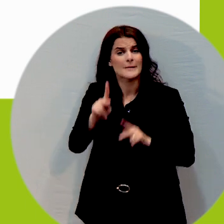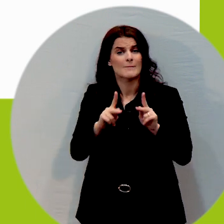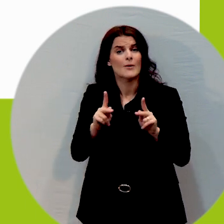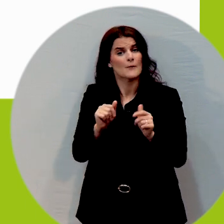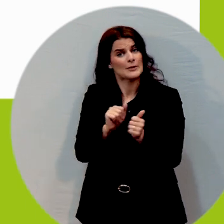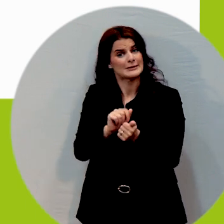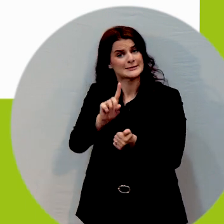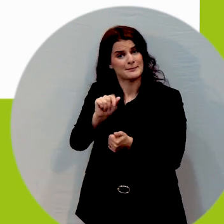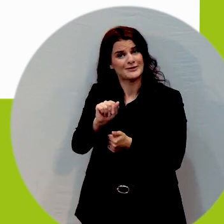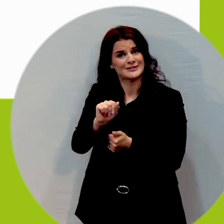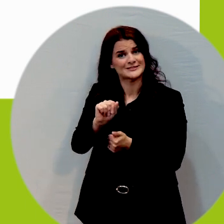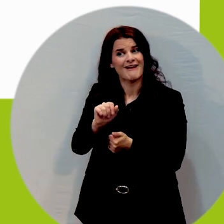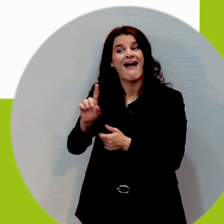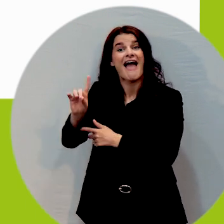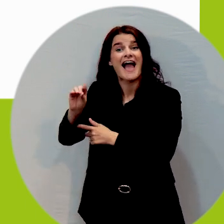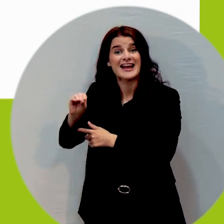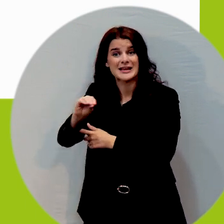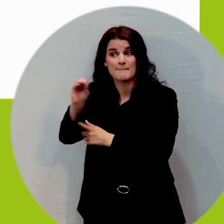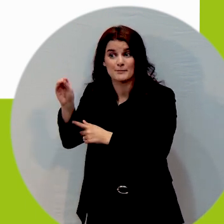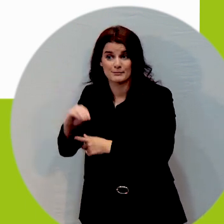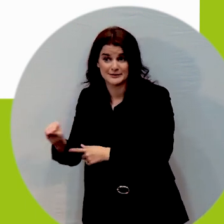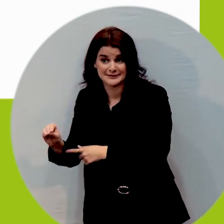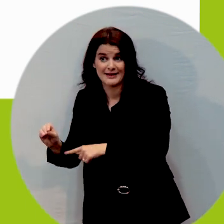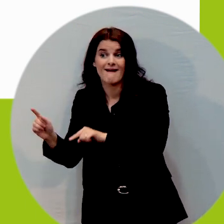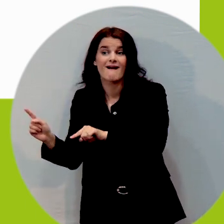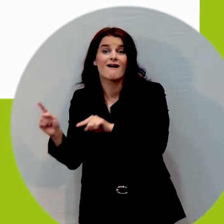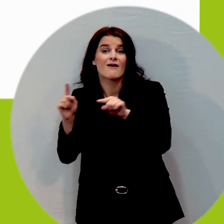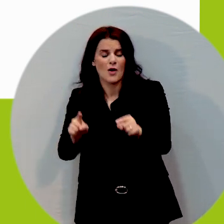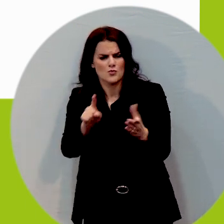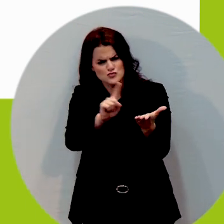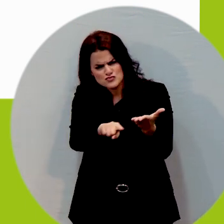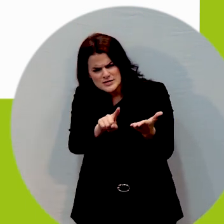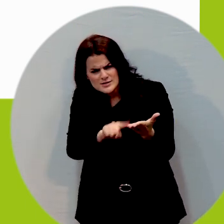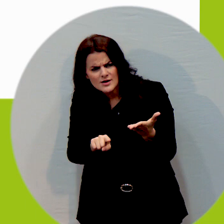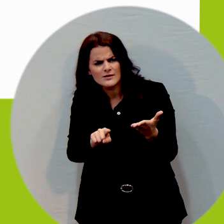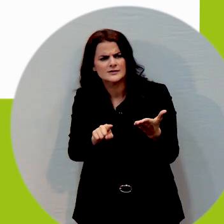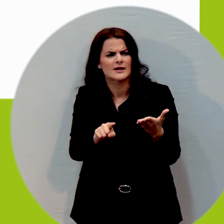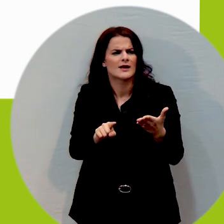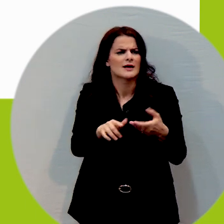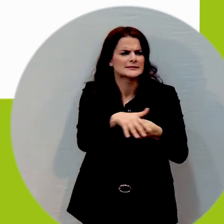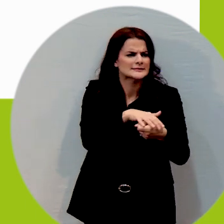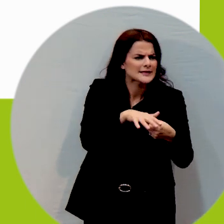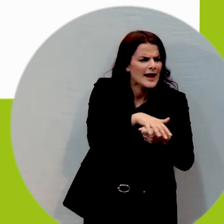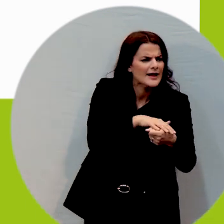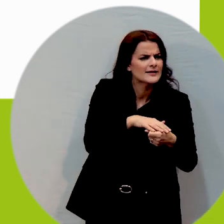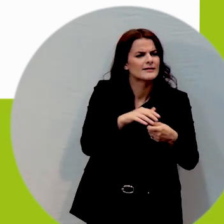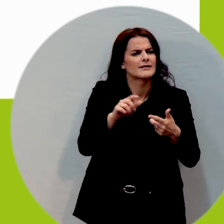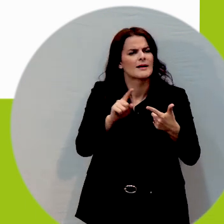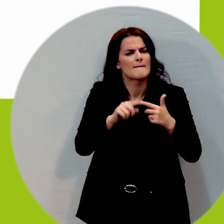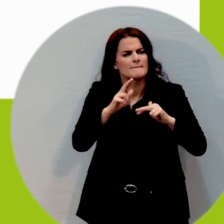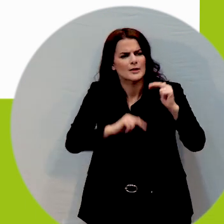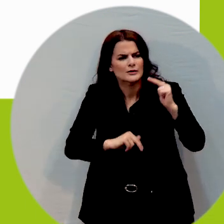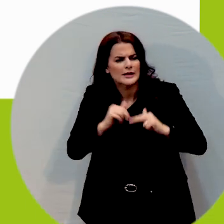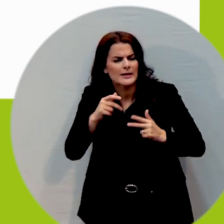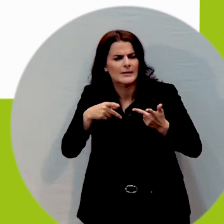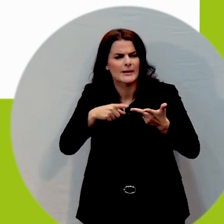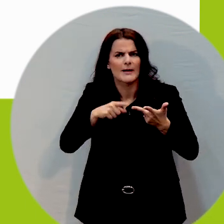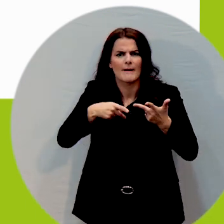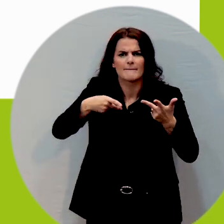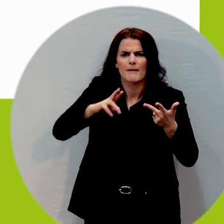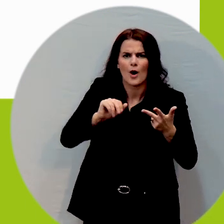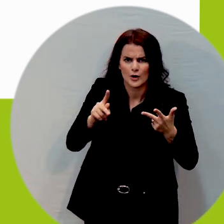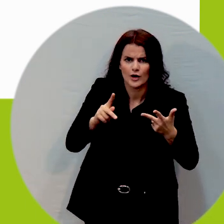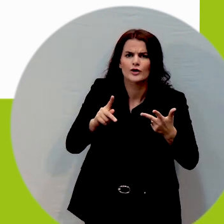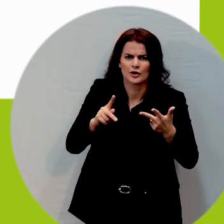can research a venue a site or a building or a park before they even go so we